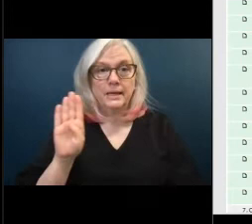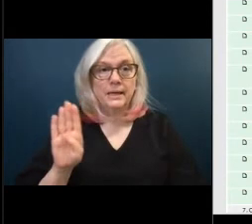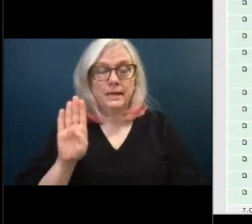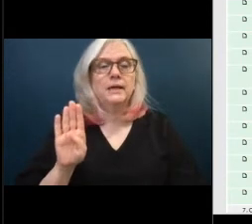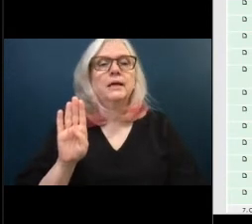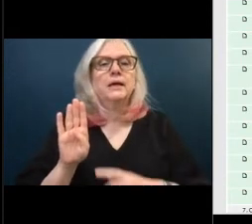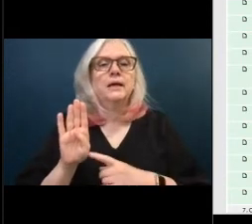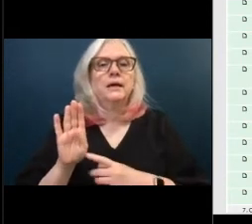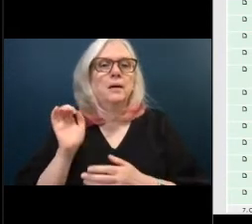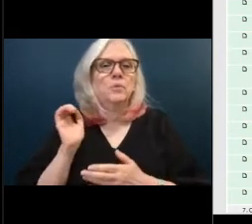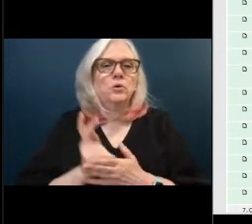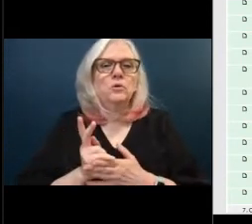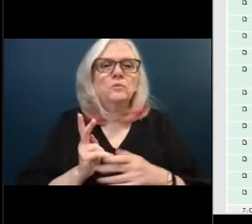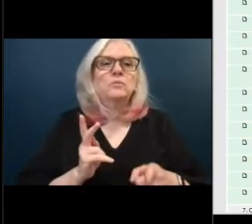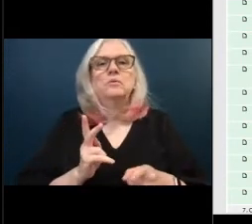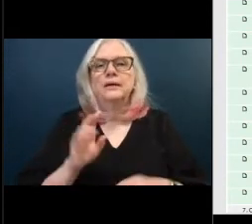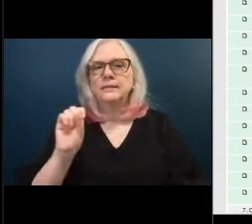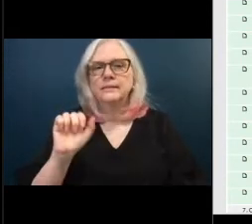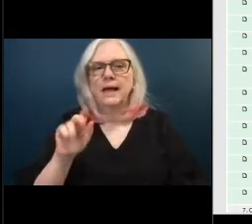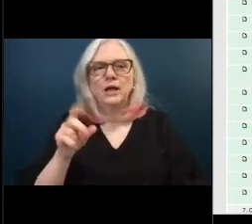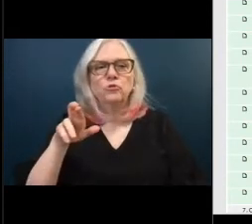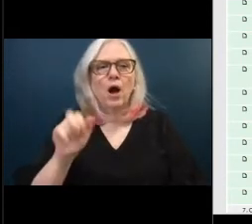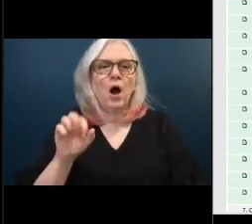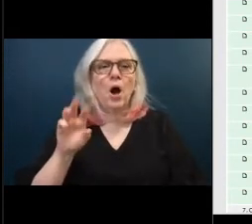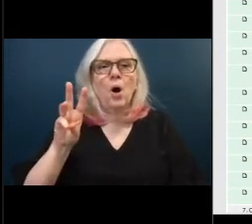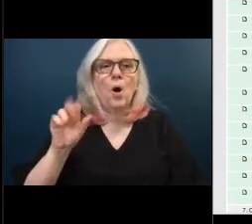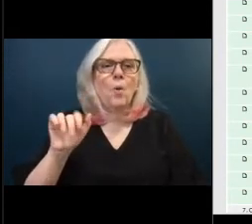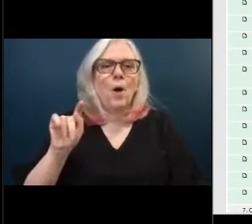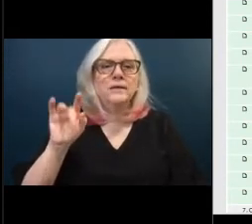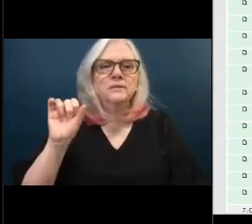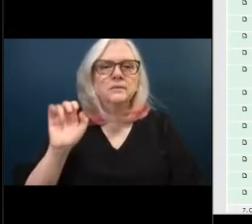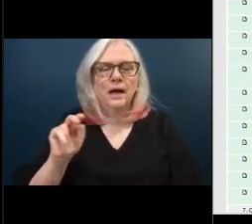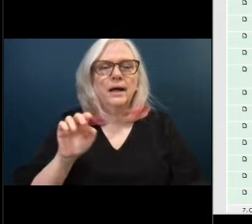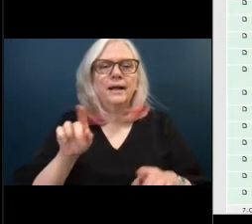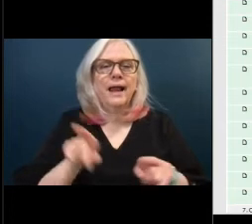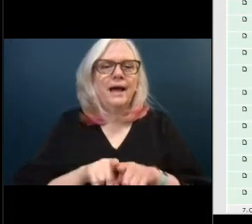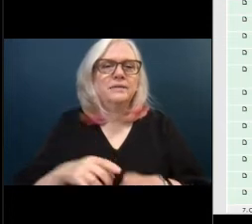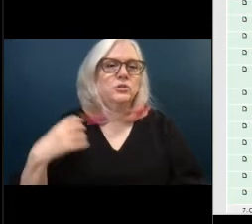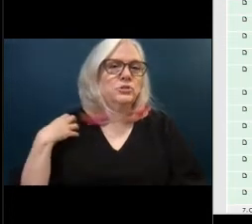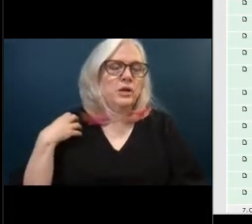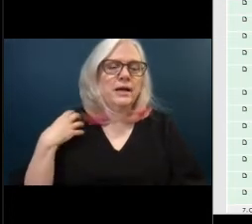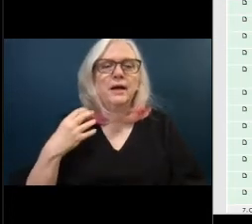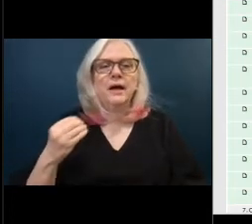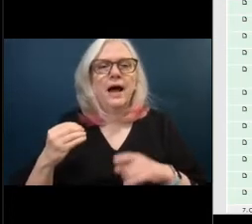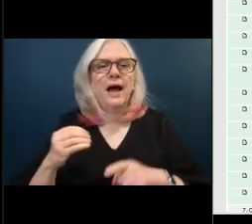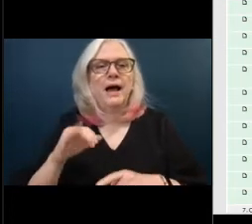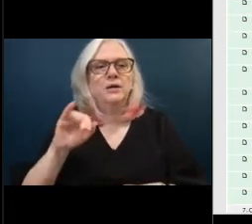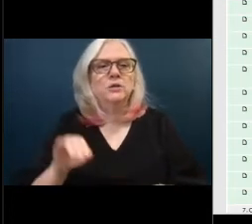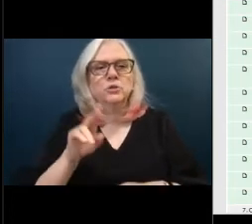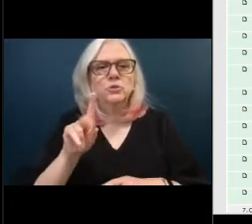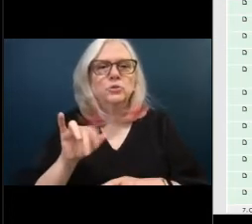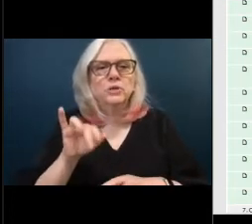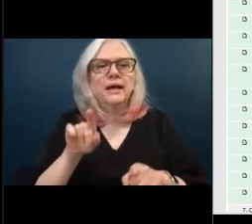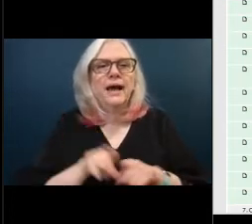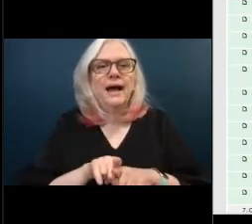of sandra watson as the chair and judy lyman as the vice chair of the senior advisory board motion